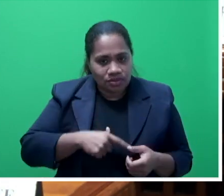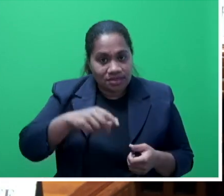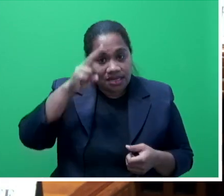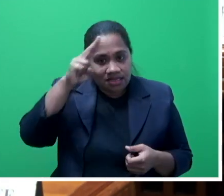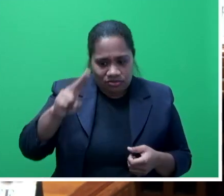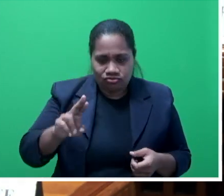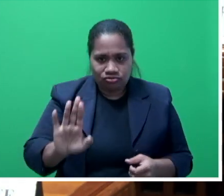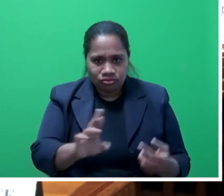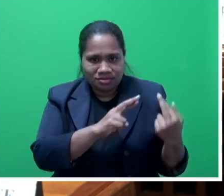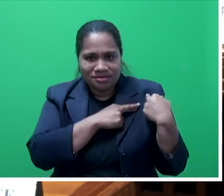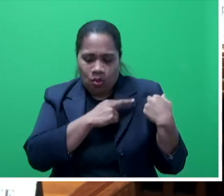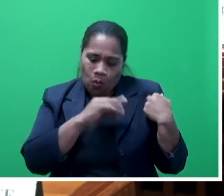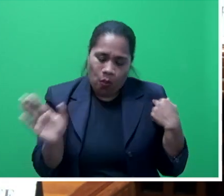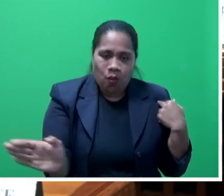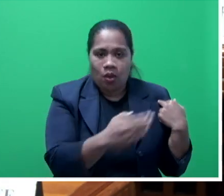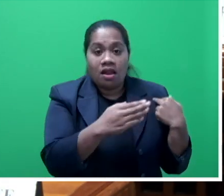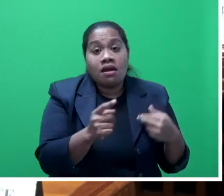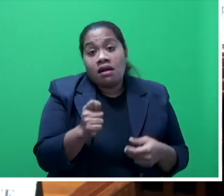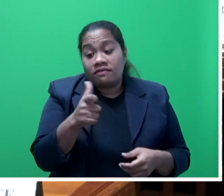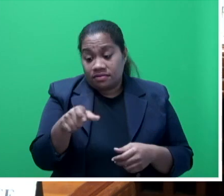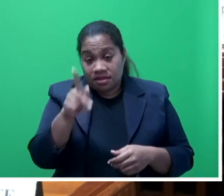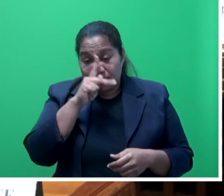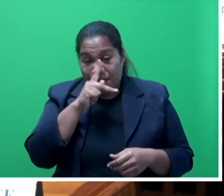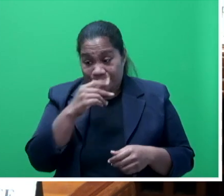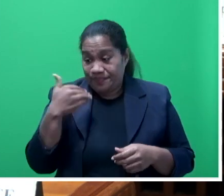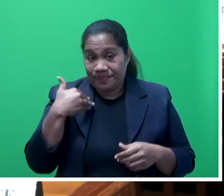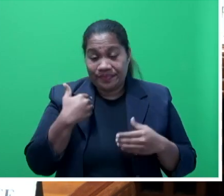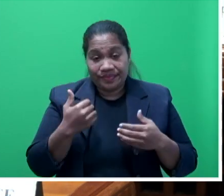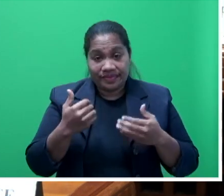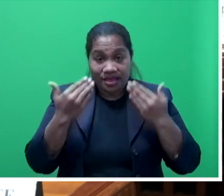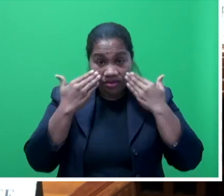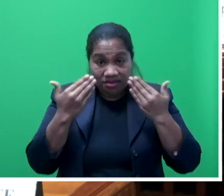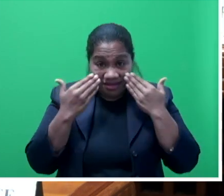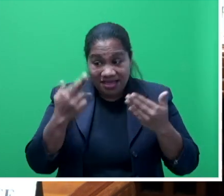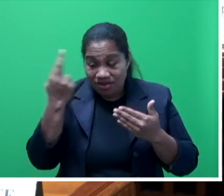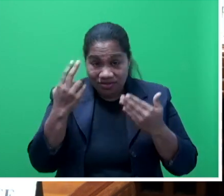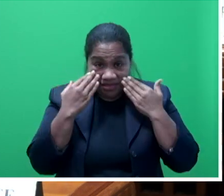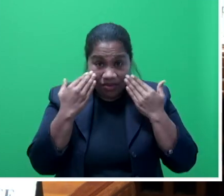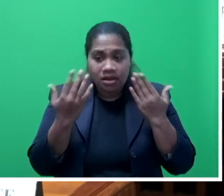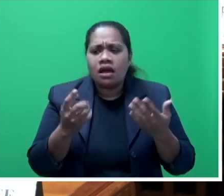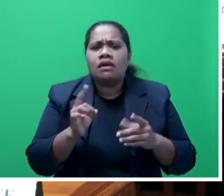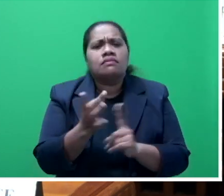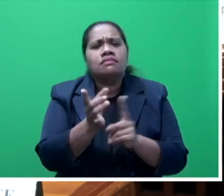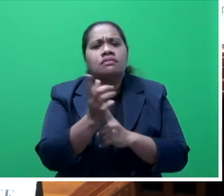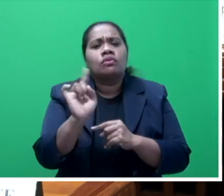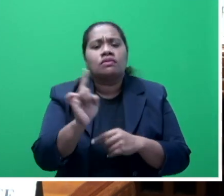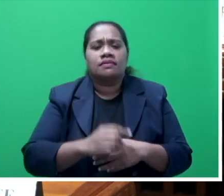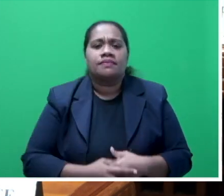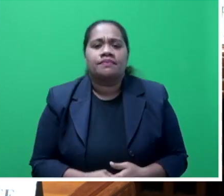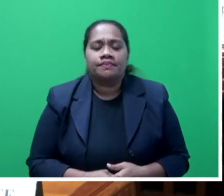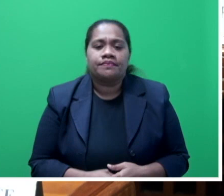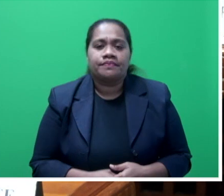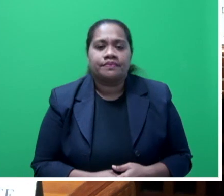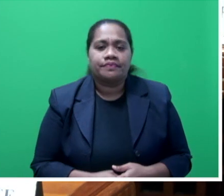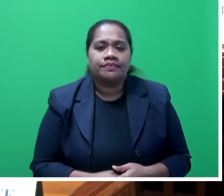Mr Speaker sir. After the public health campaign and risk awareness, what is important is the enforcement and the